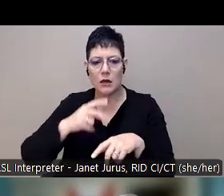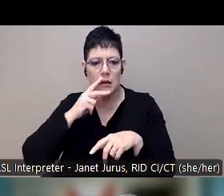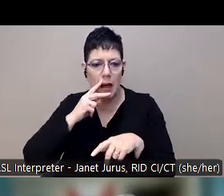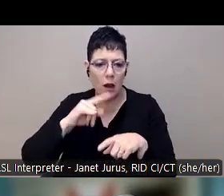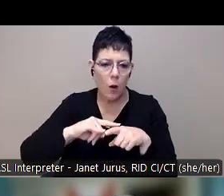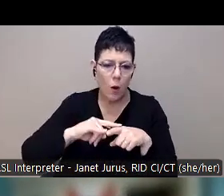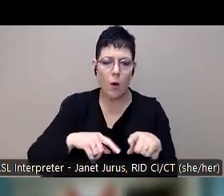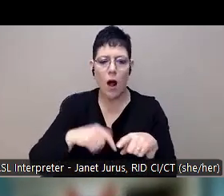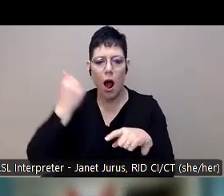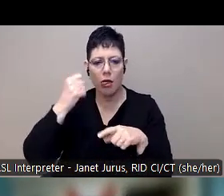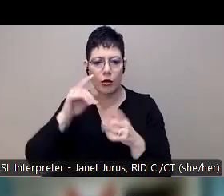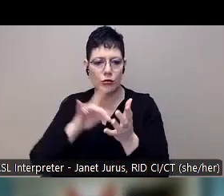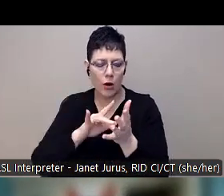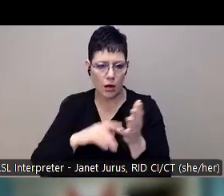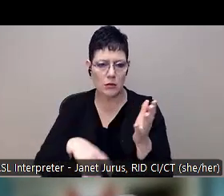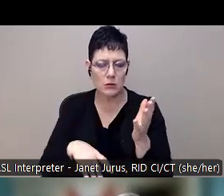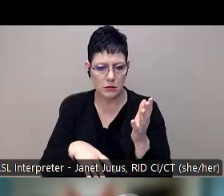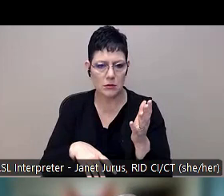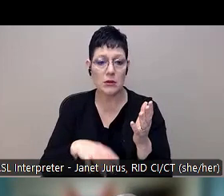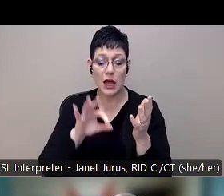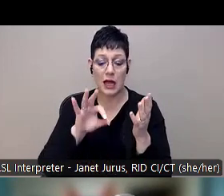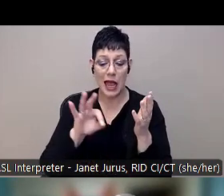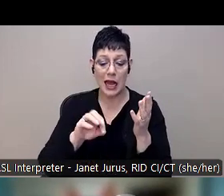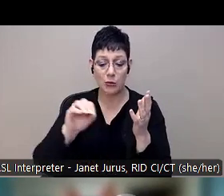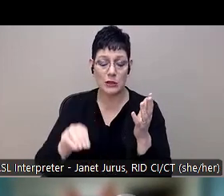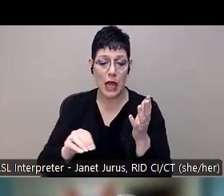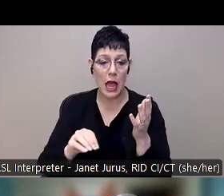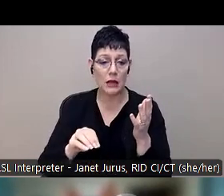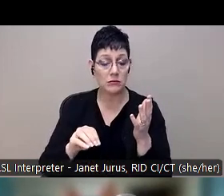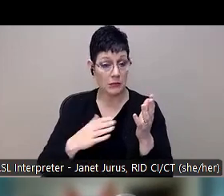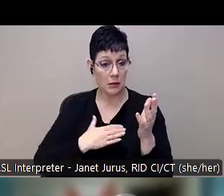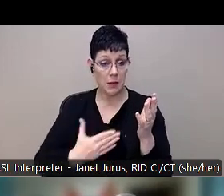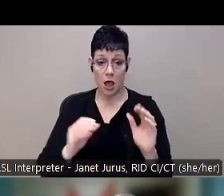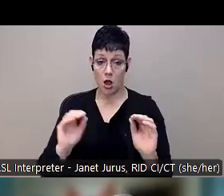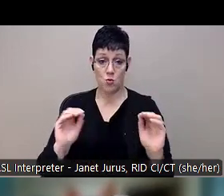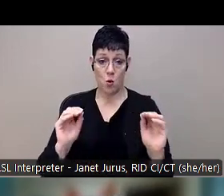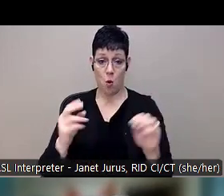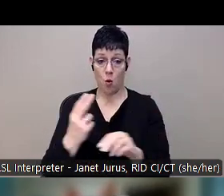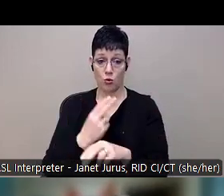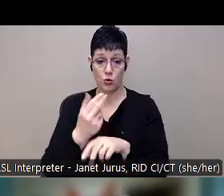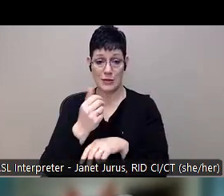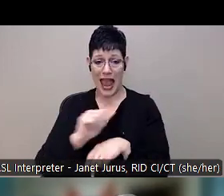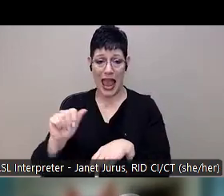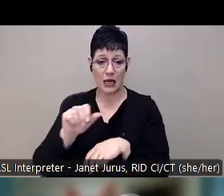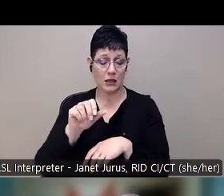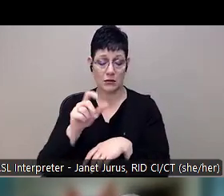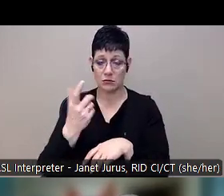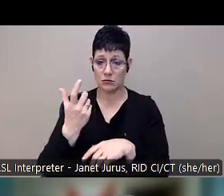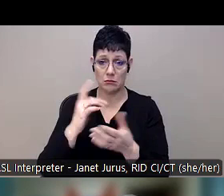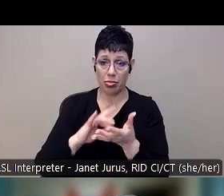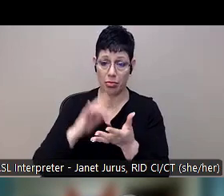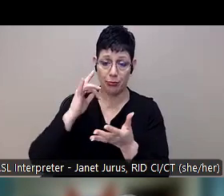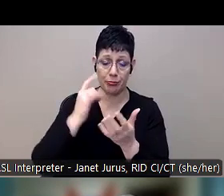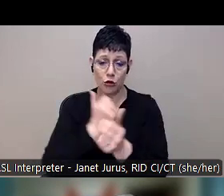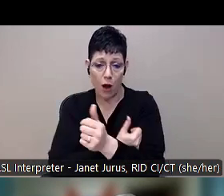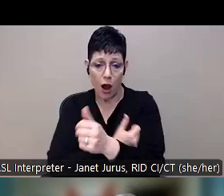youth report no substance use during the program. So again, as these kids are faced with the pressures of the world, these are